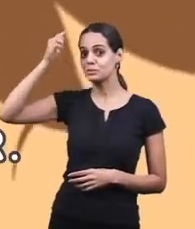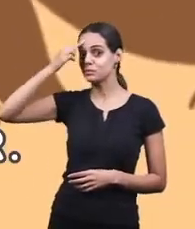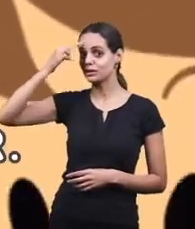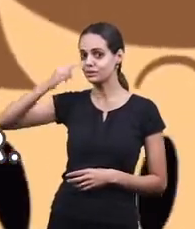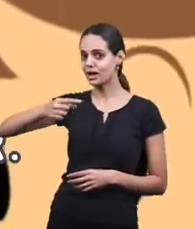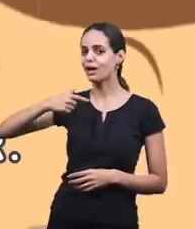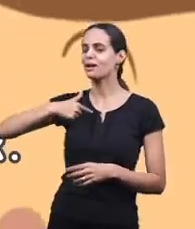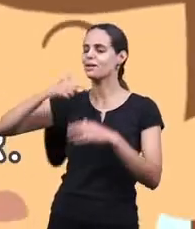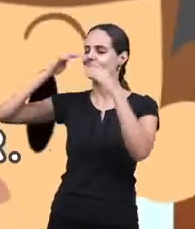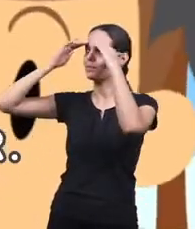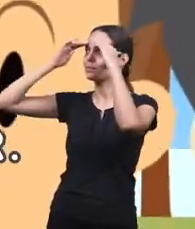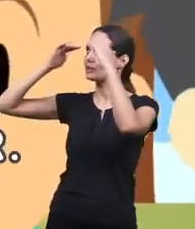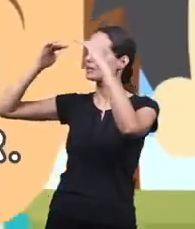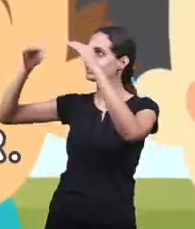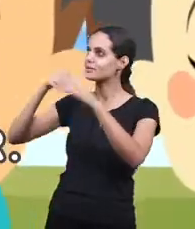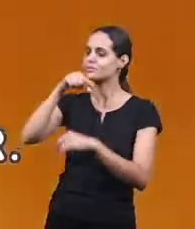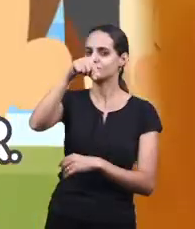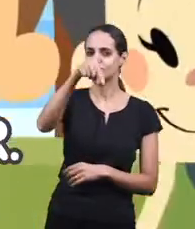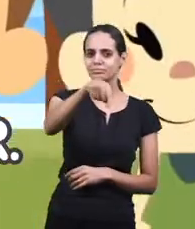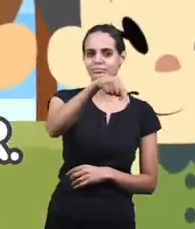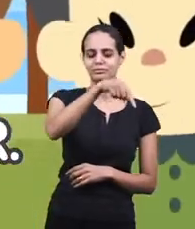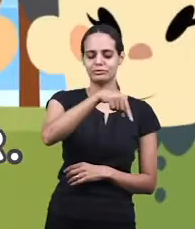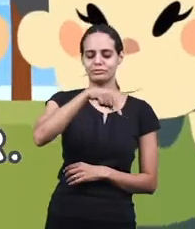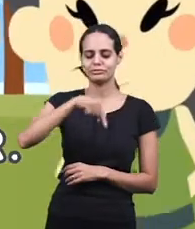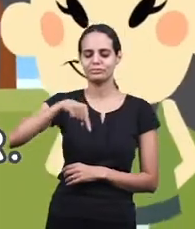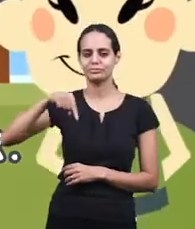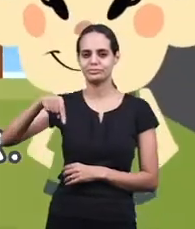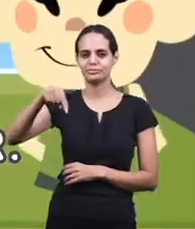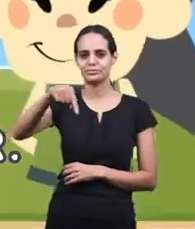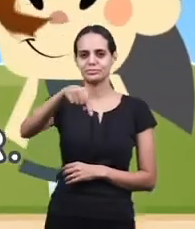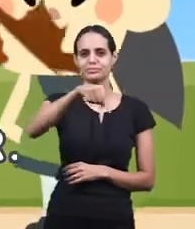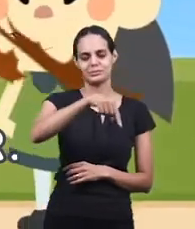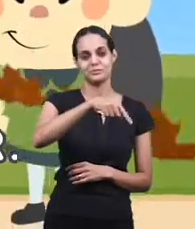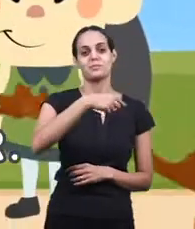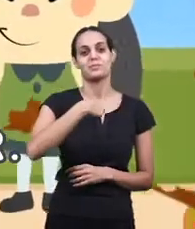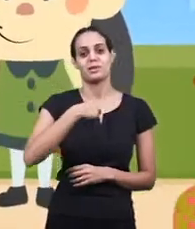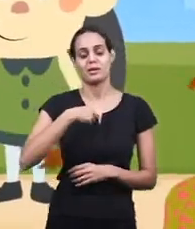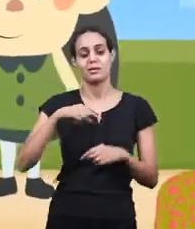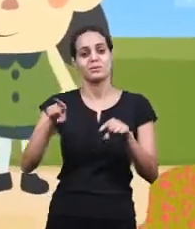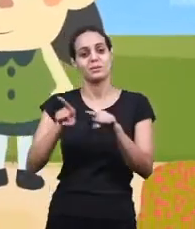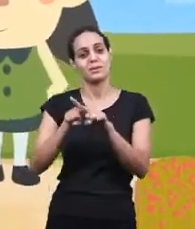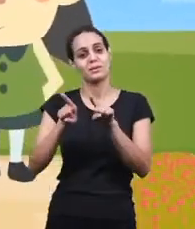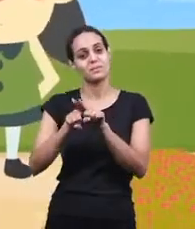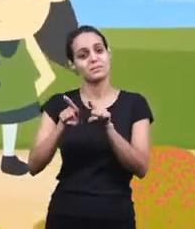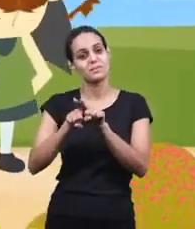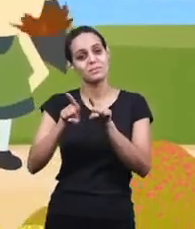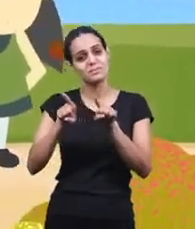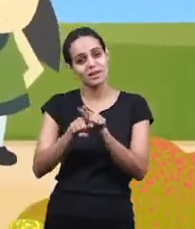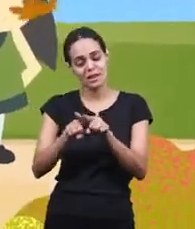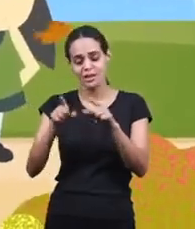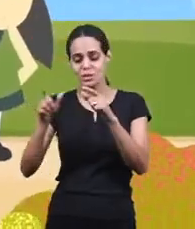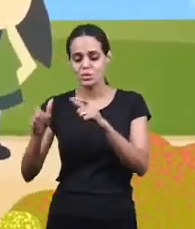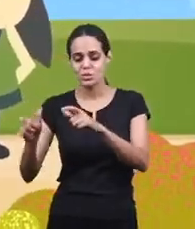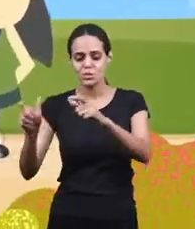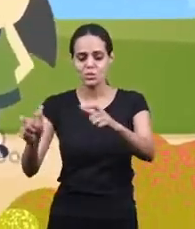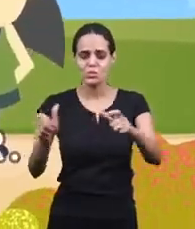the Holy Spirit may lead I also want to be